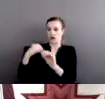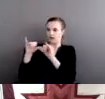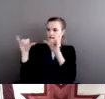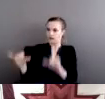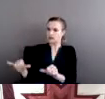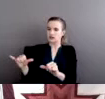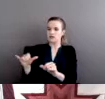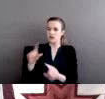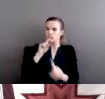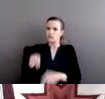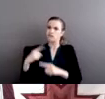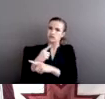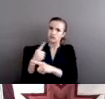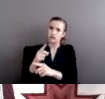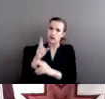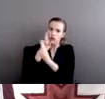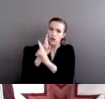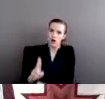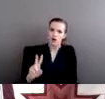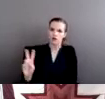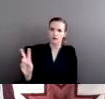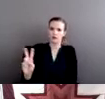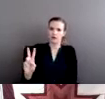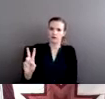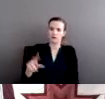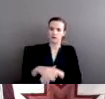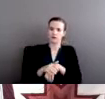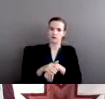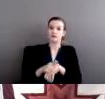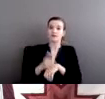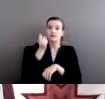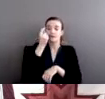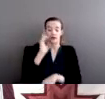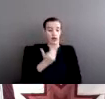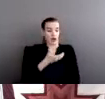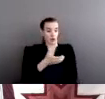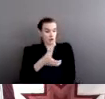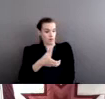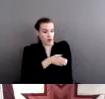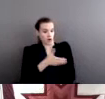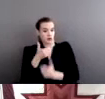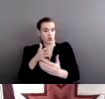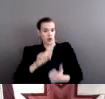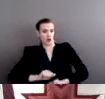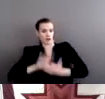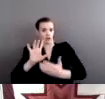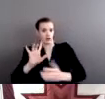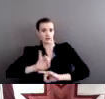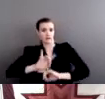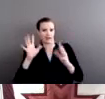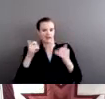But our power to address violence, but been weakened. We don't have the same powers